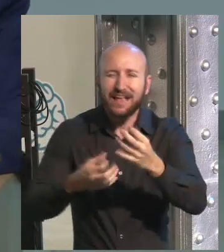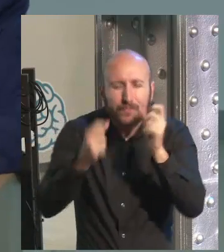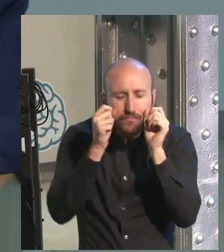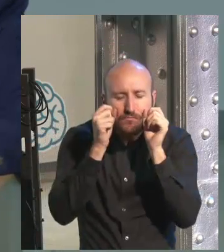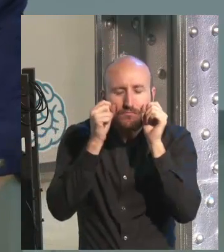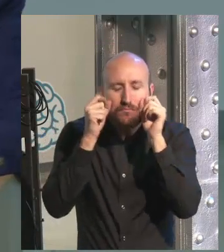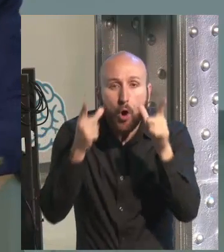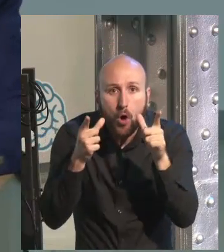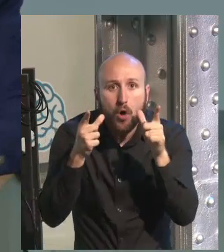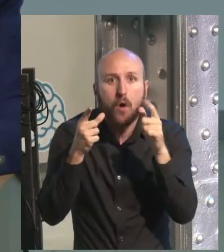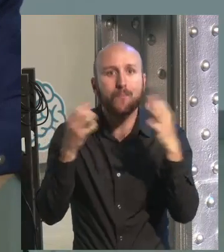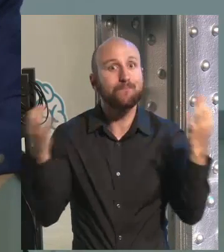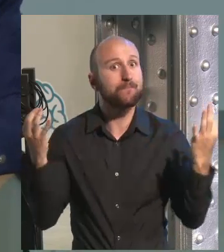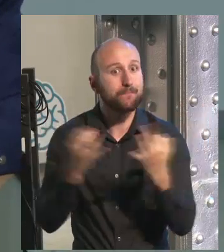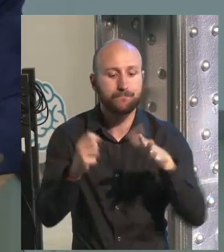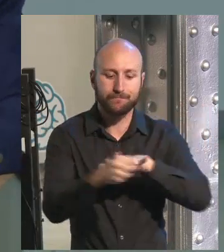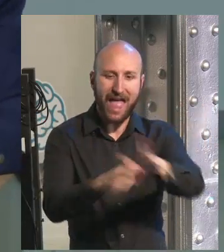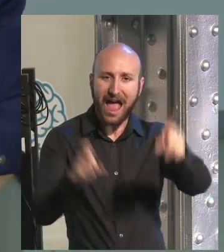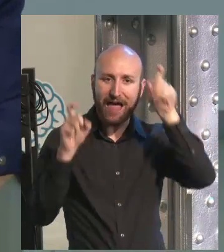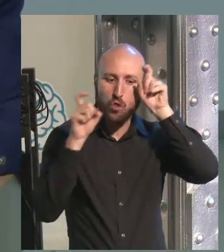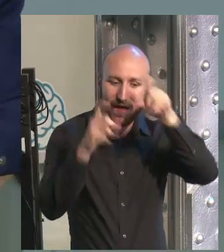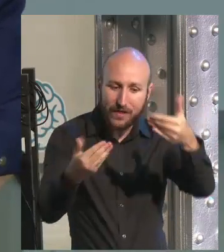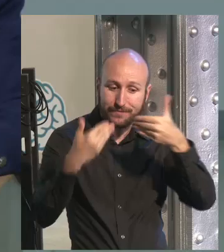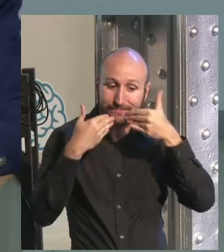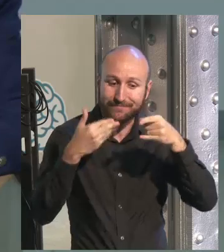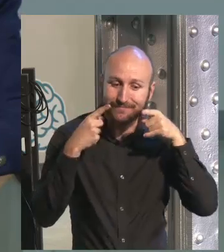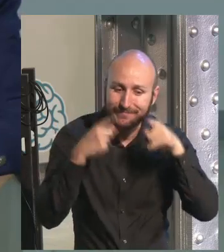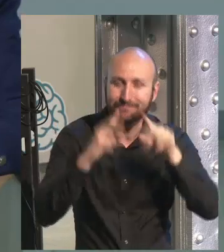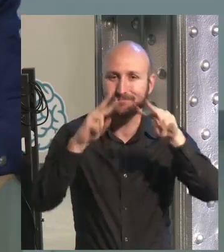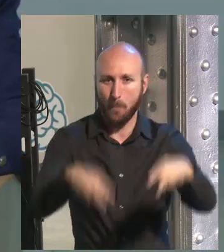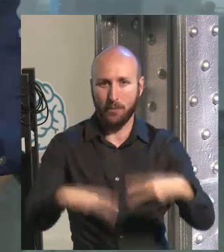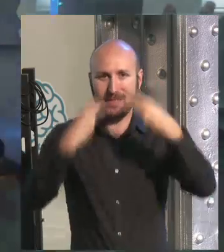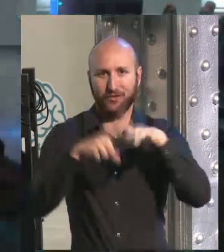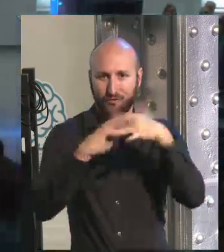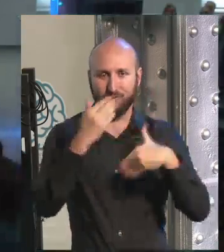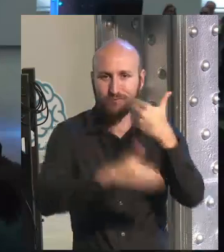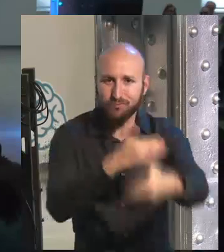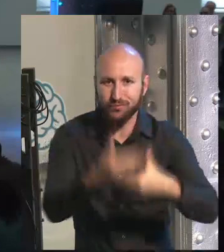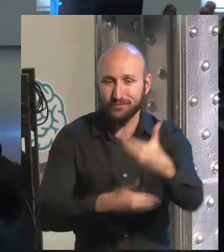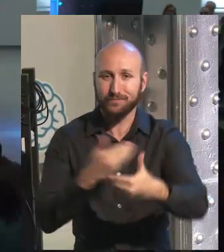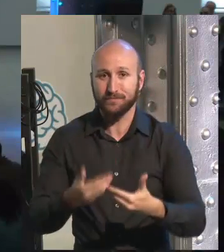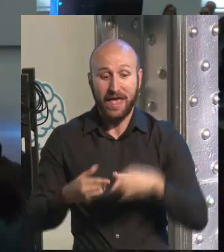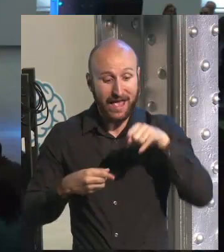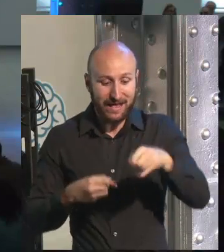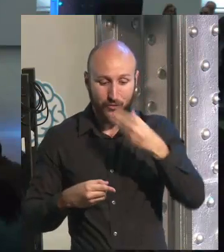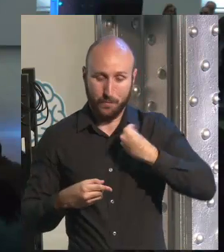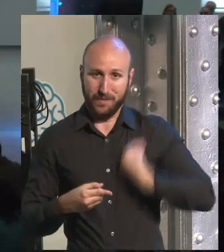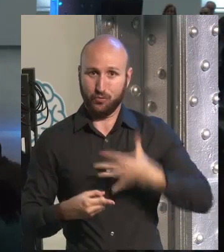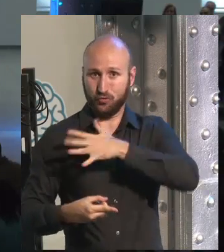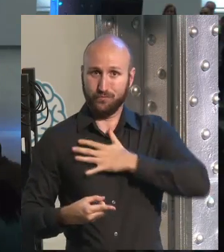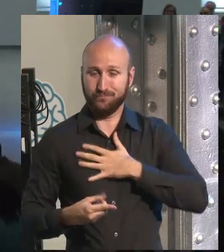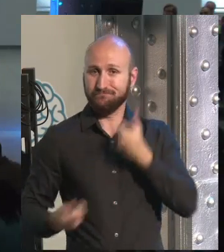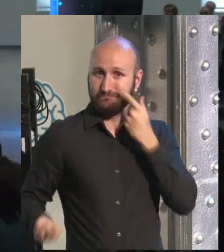heritage has played a major role, but it's mainly education that has made us what we are all